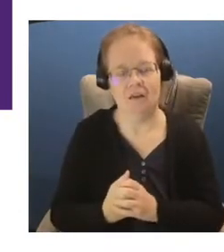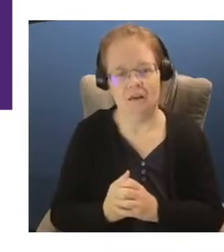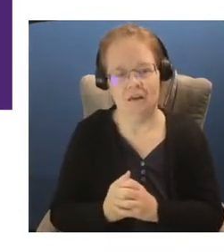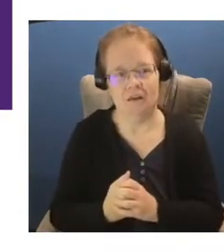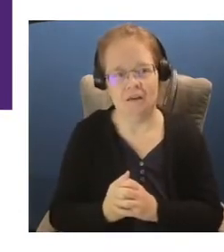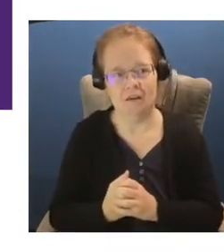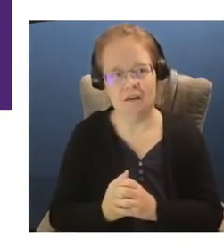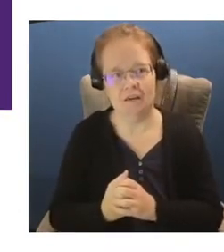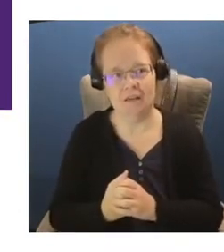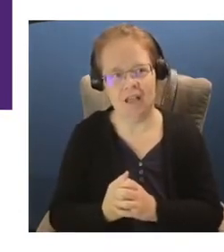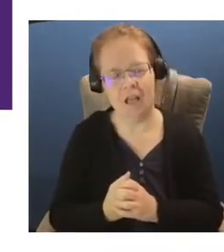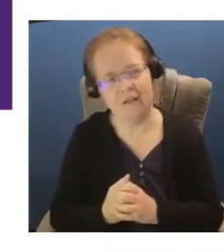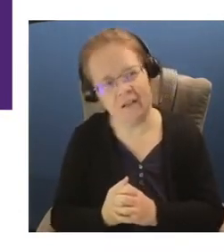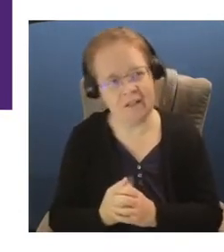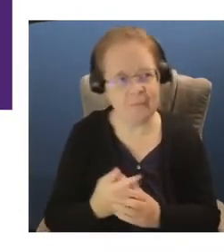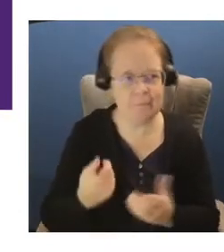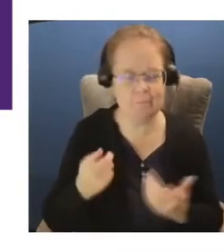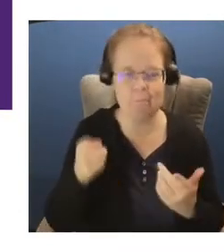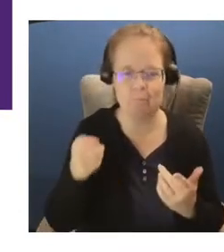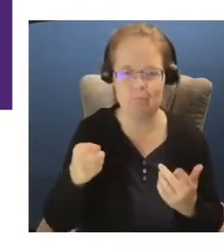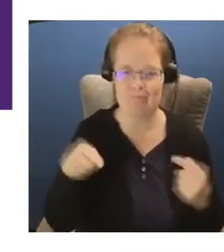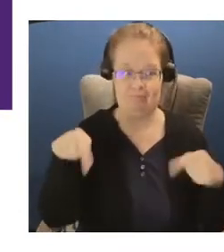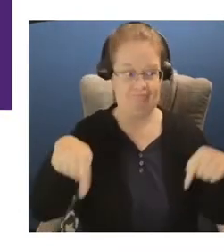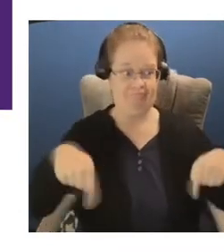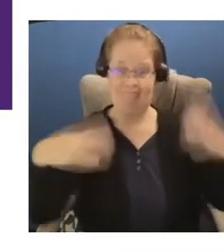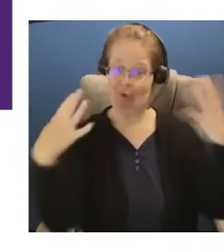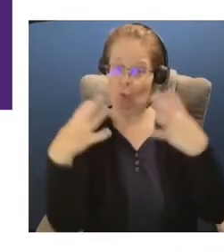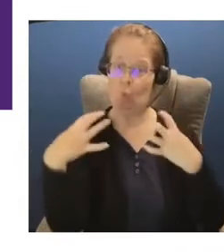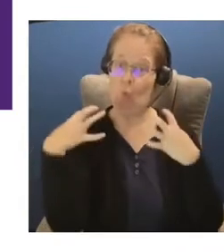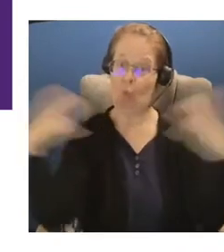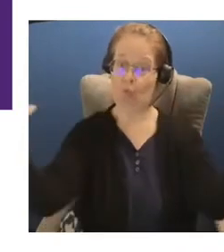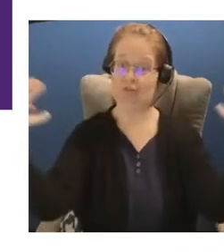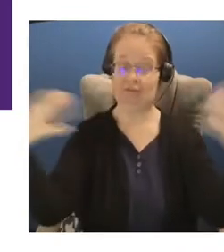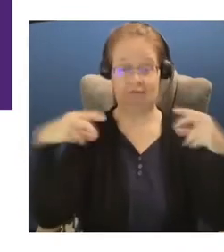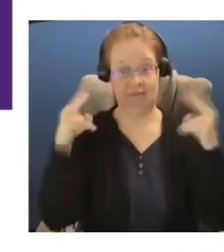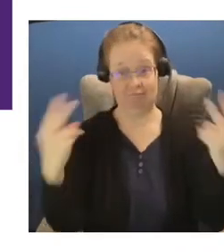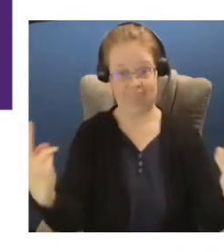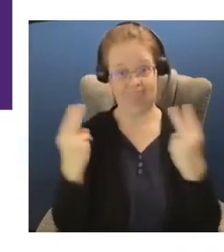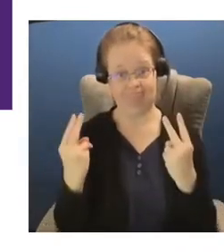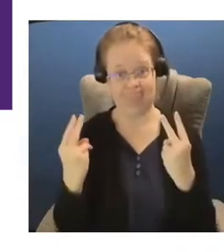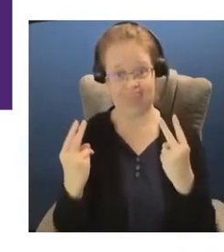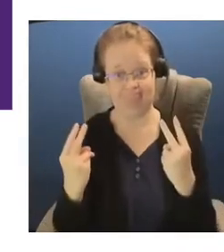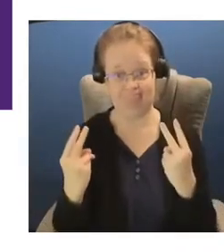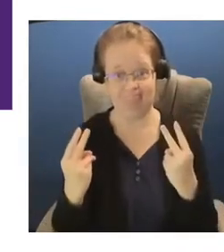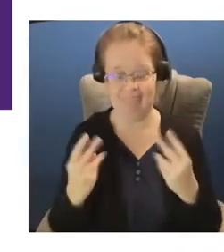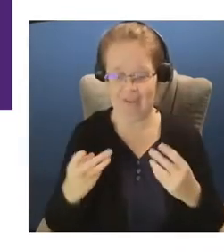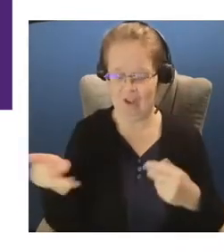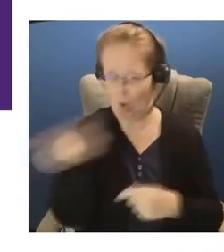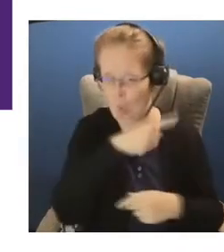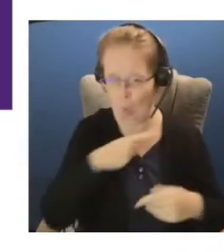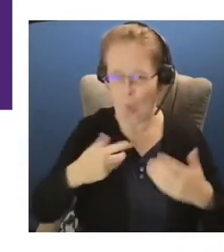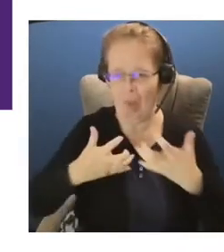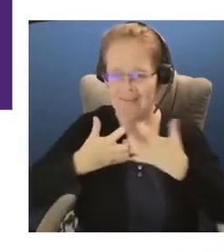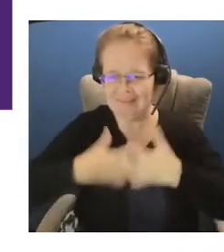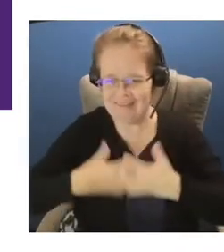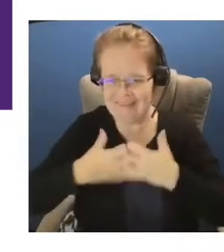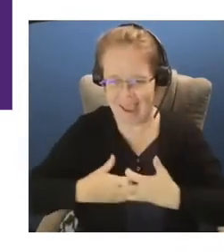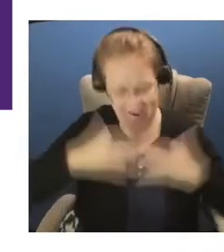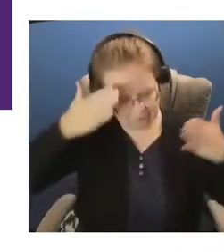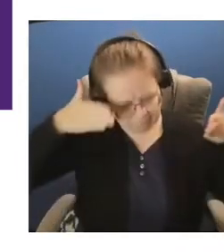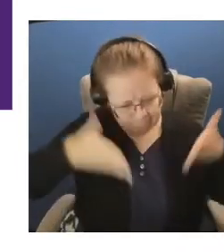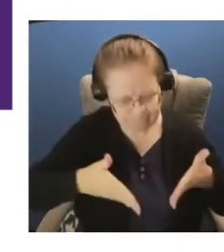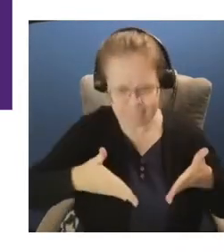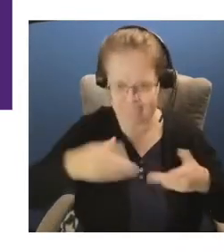you know, in front of this audience of tech-driven innovators, people